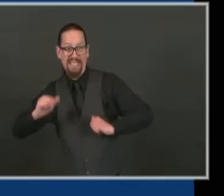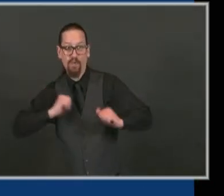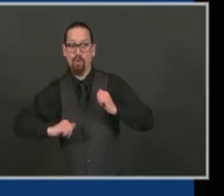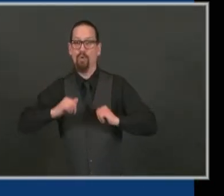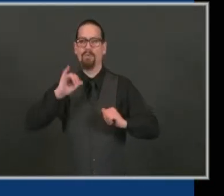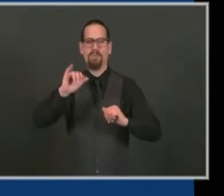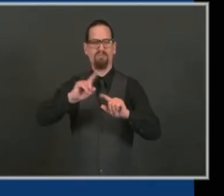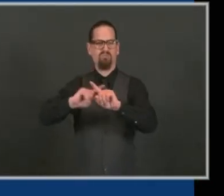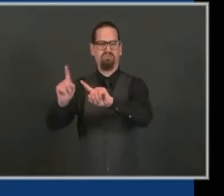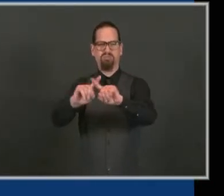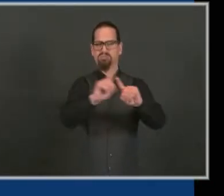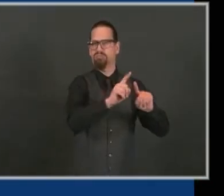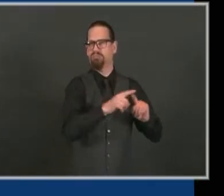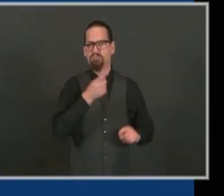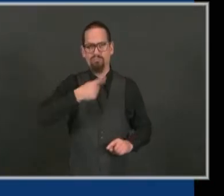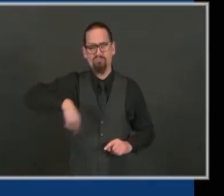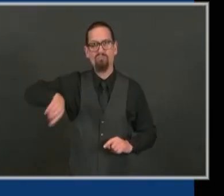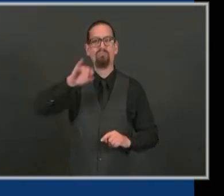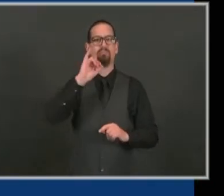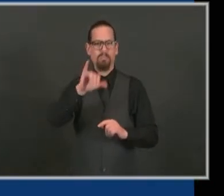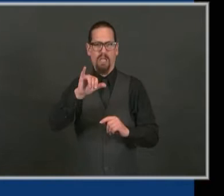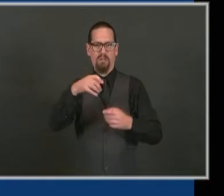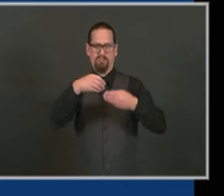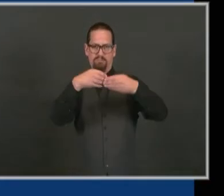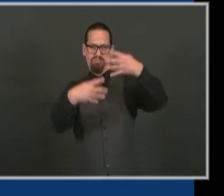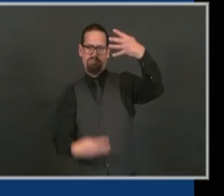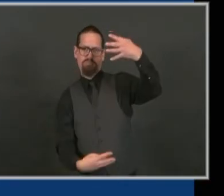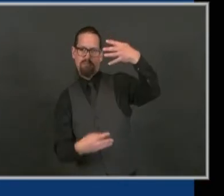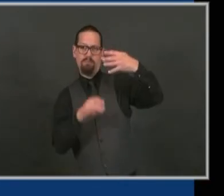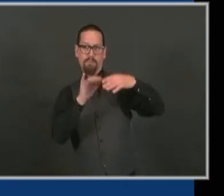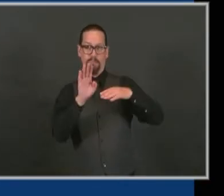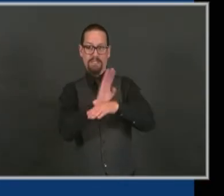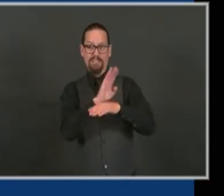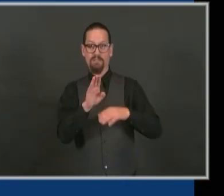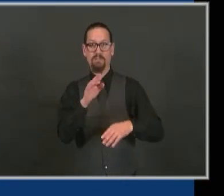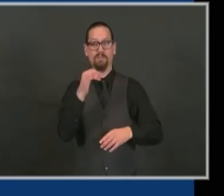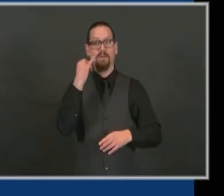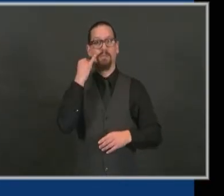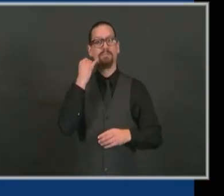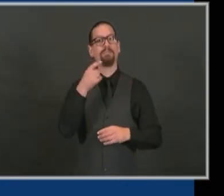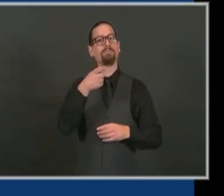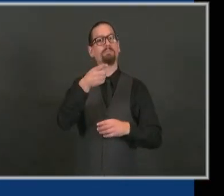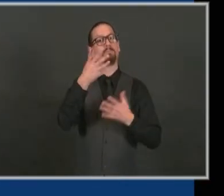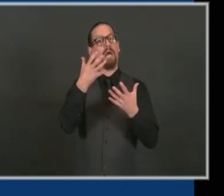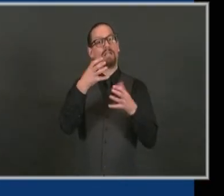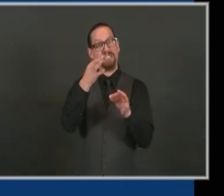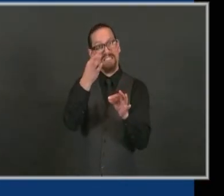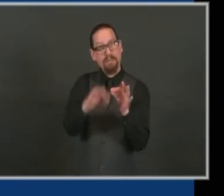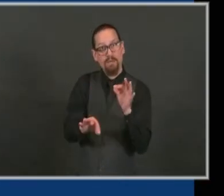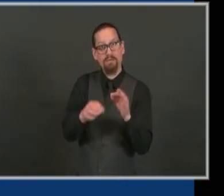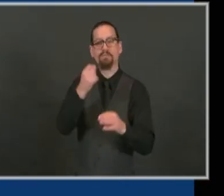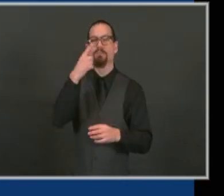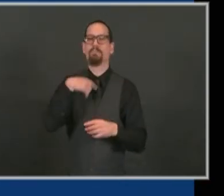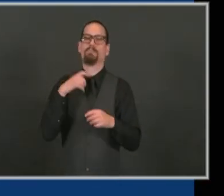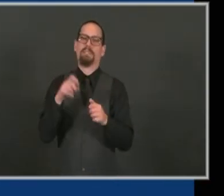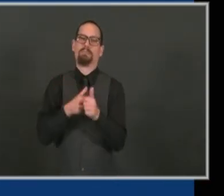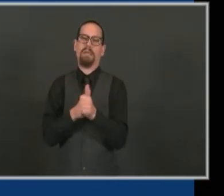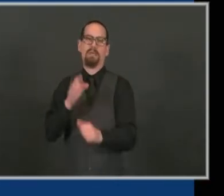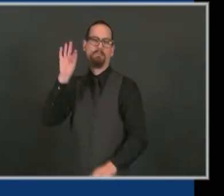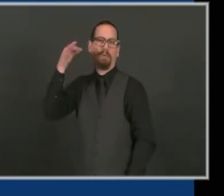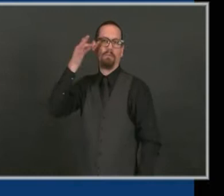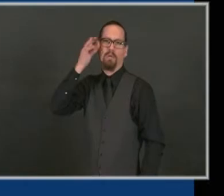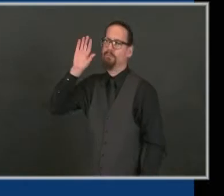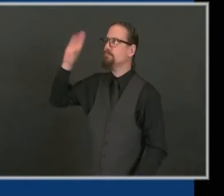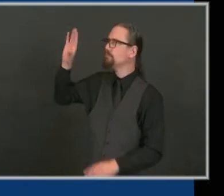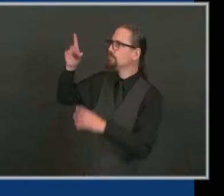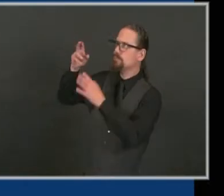We're trying to make this as simple as possible, but also follow the guidelines from the federal government. All you have to do is fill out